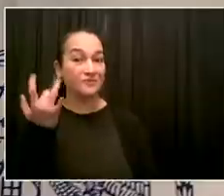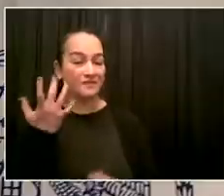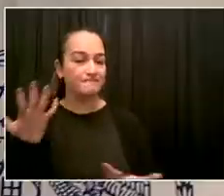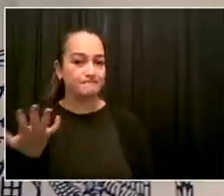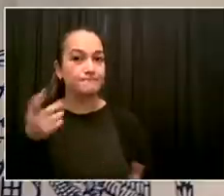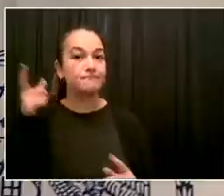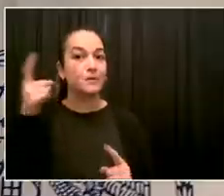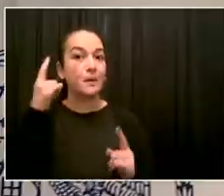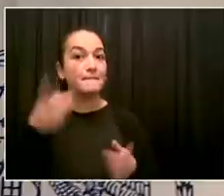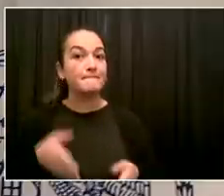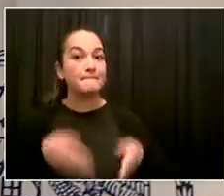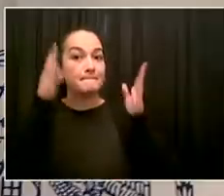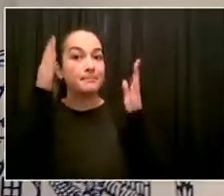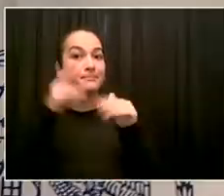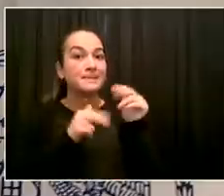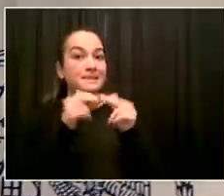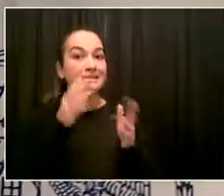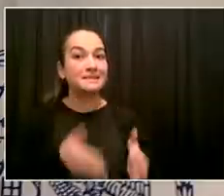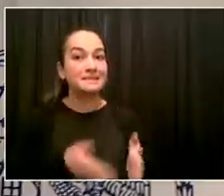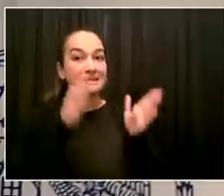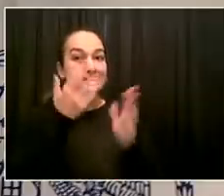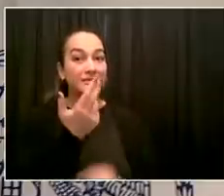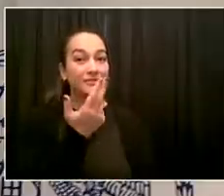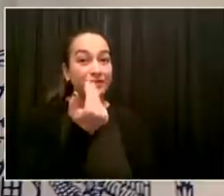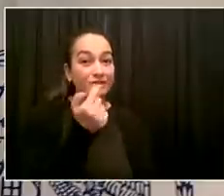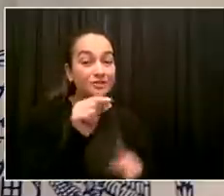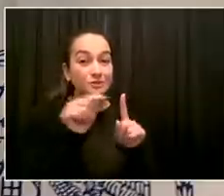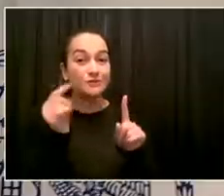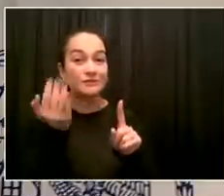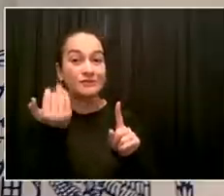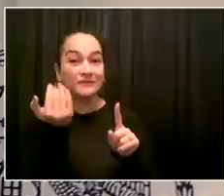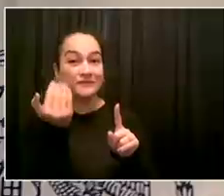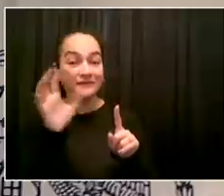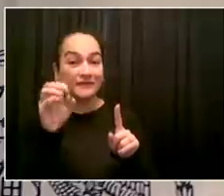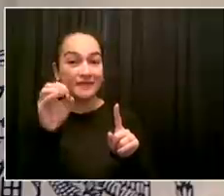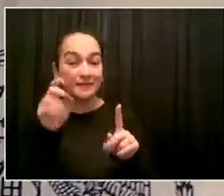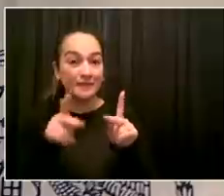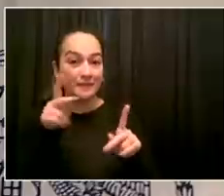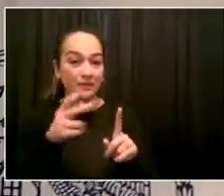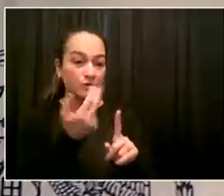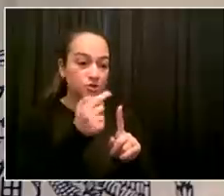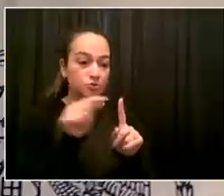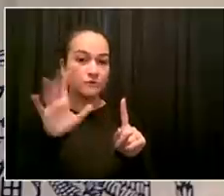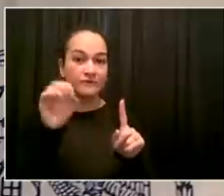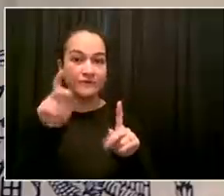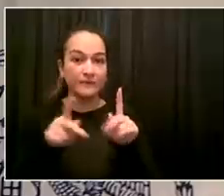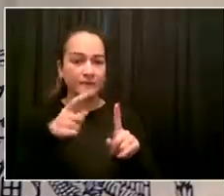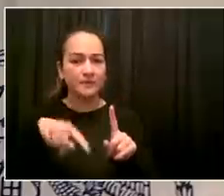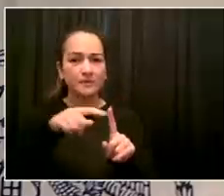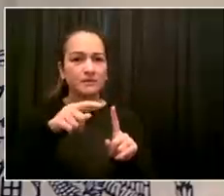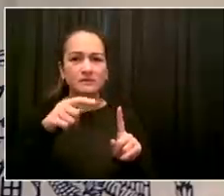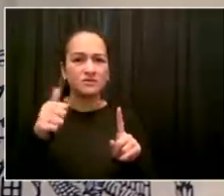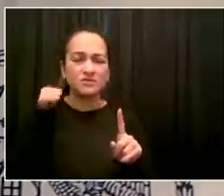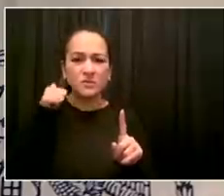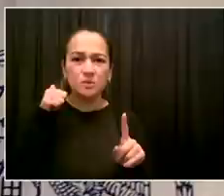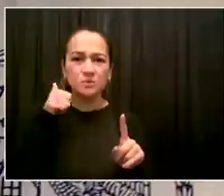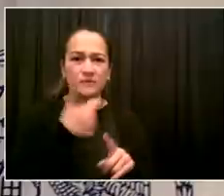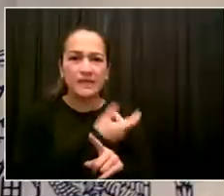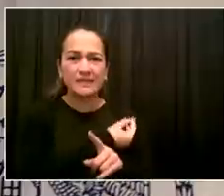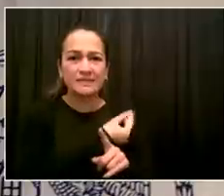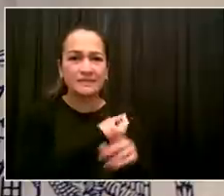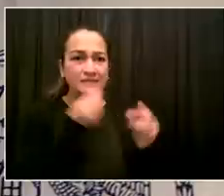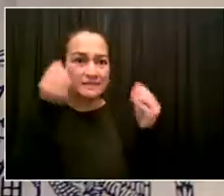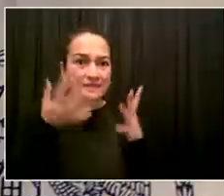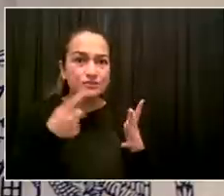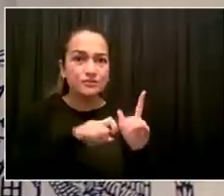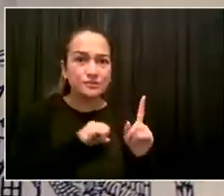And separately, you may have heard about an anti-vaccine protest over the weekend at the Staten Island Mall where people in the